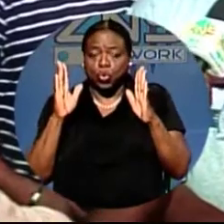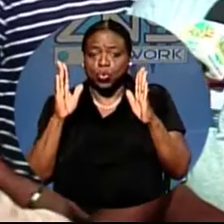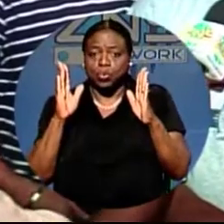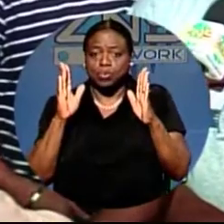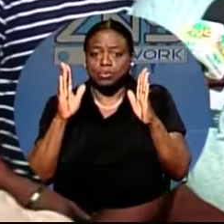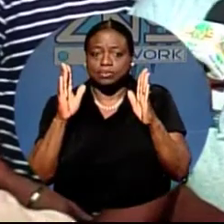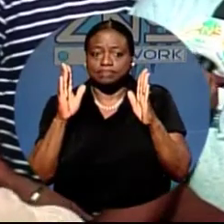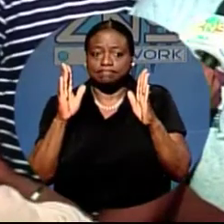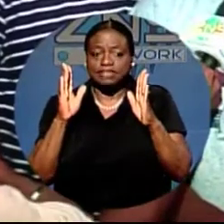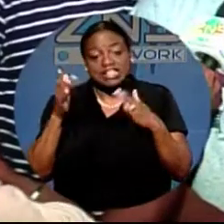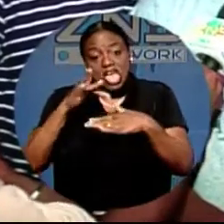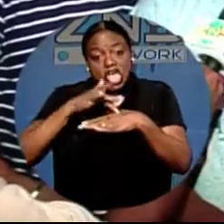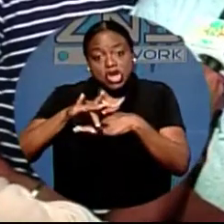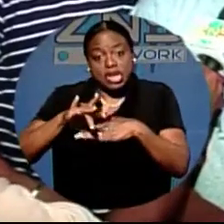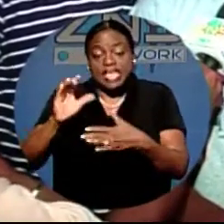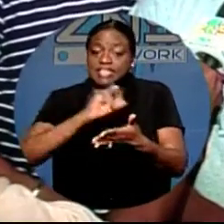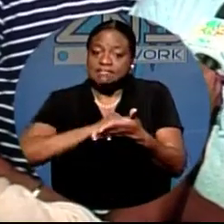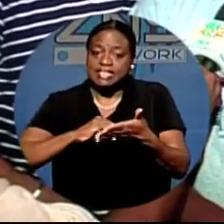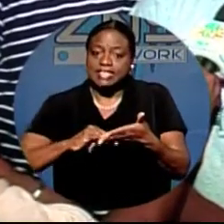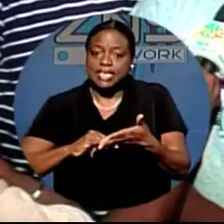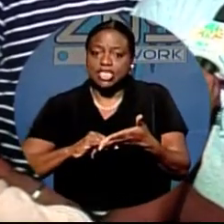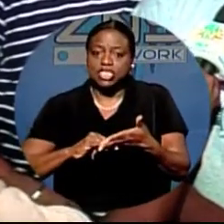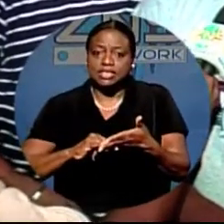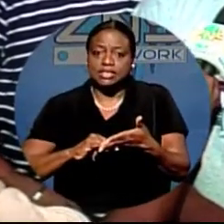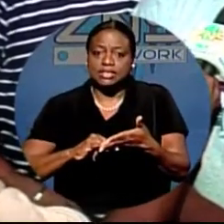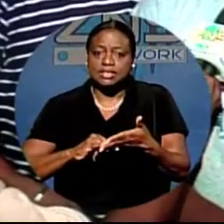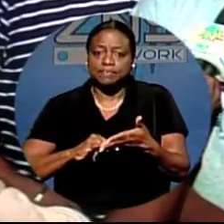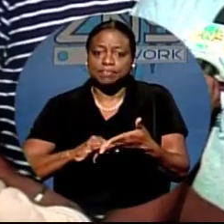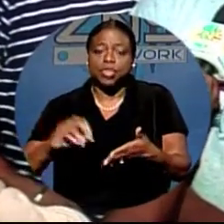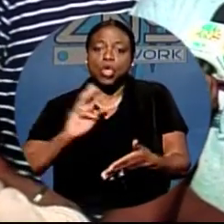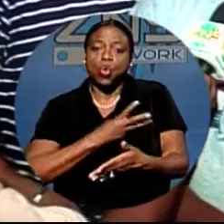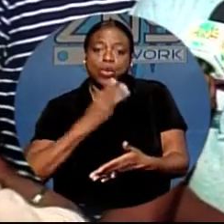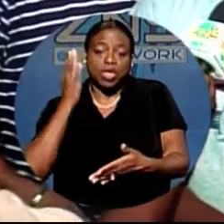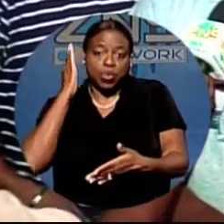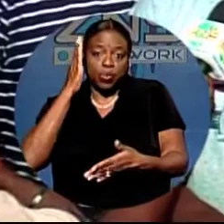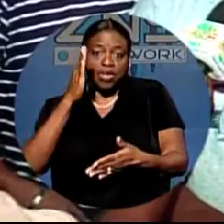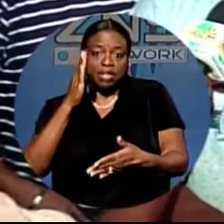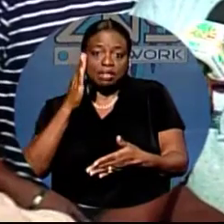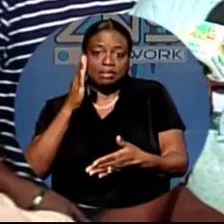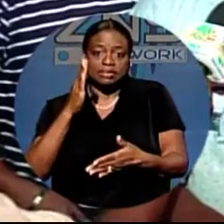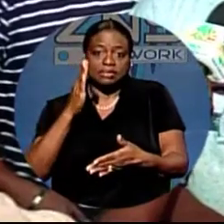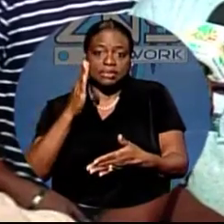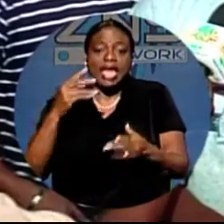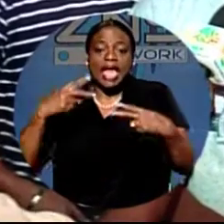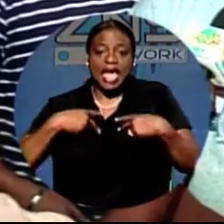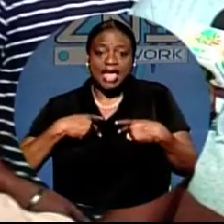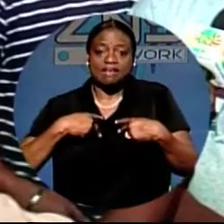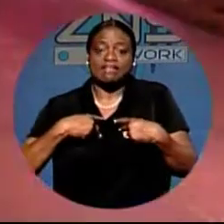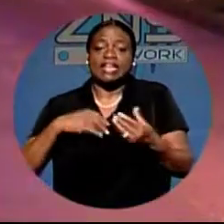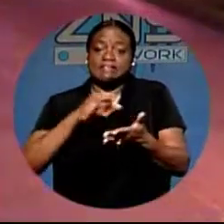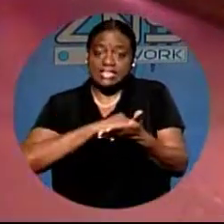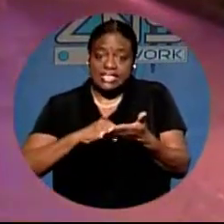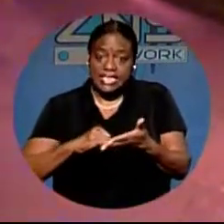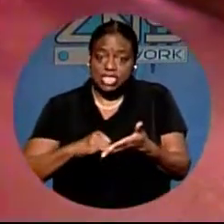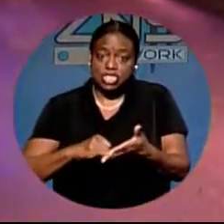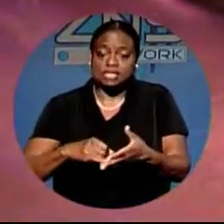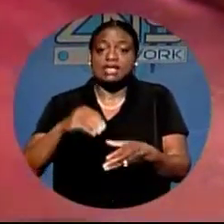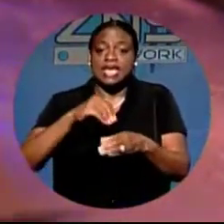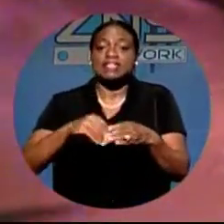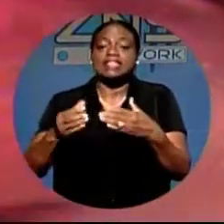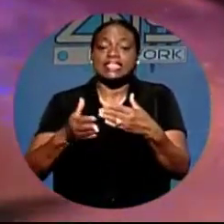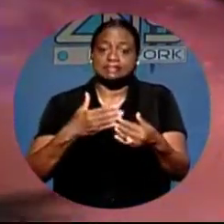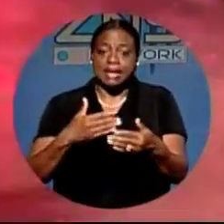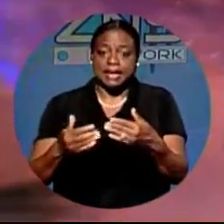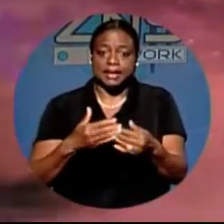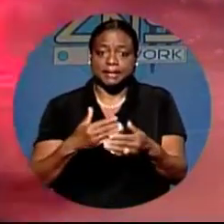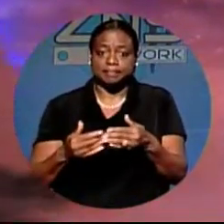We are early on investigations. We will immediately commence an intense investigation into this matter. And the